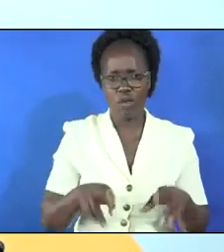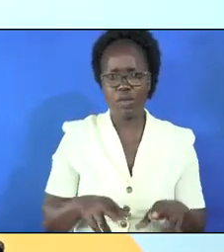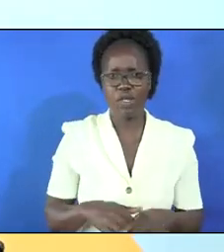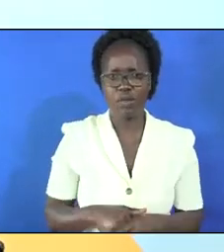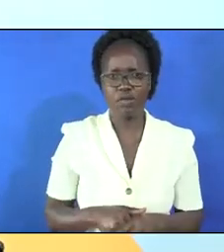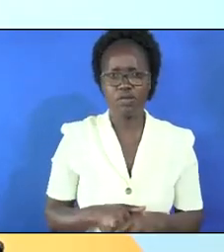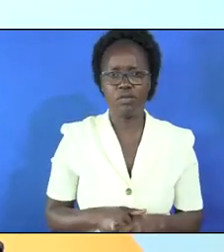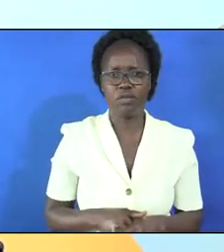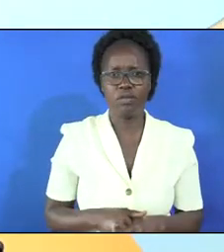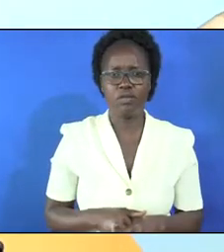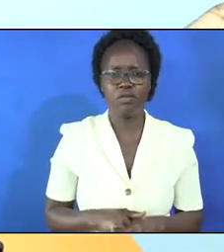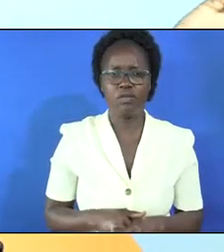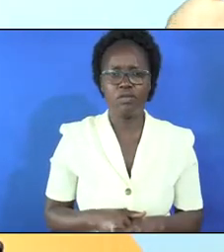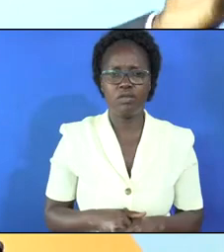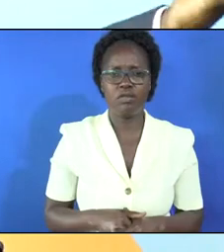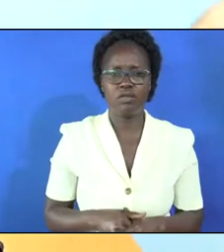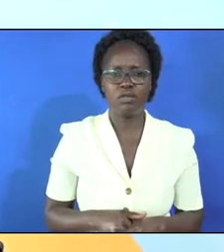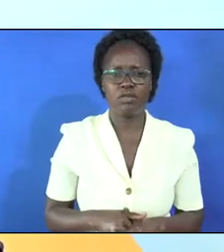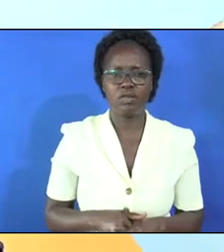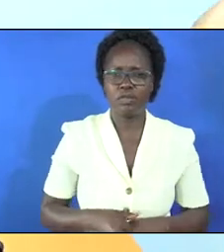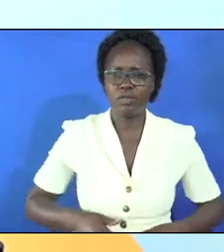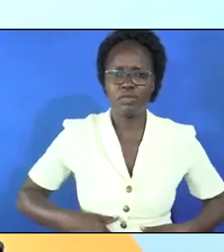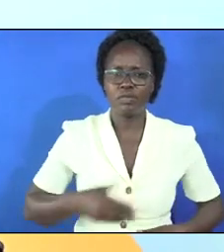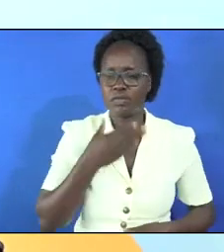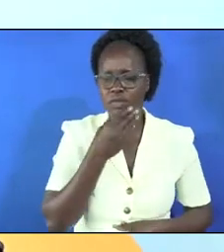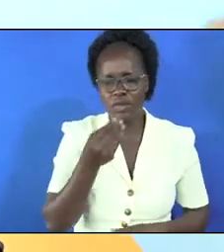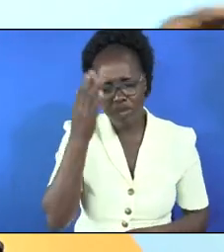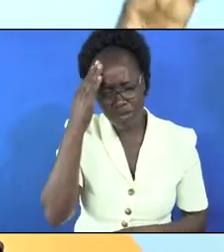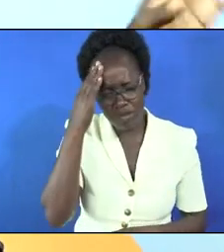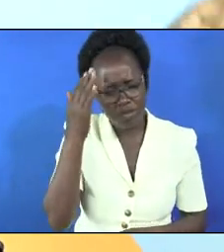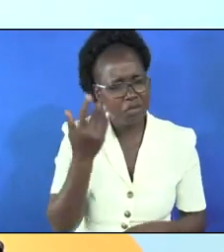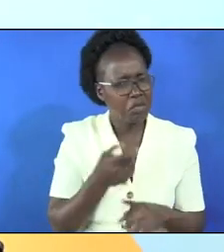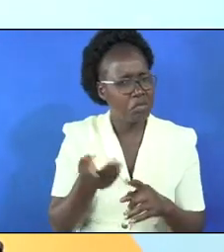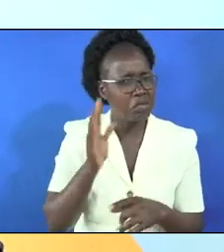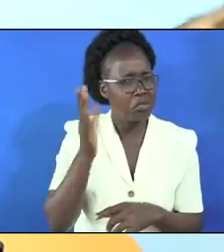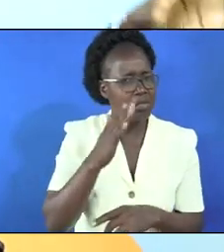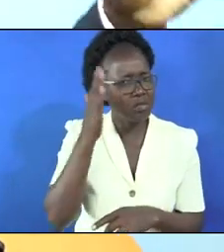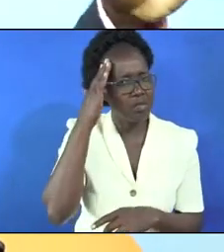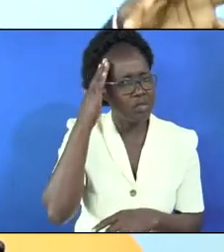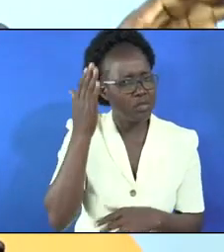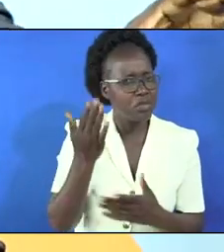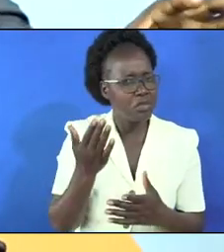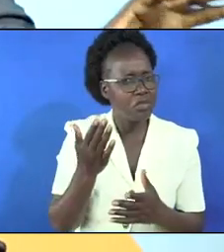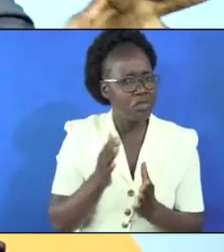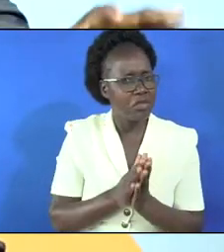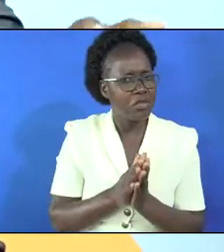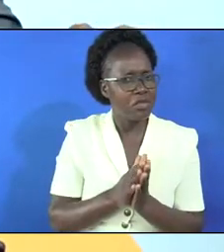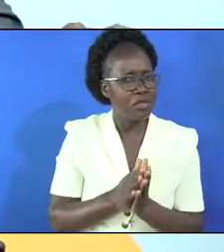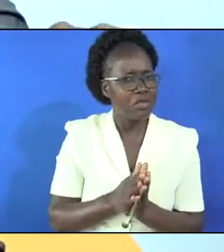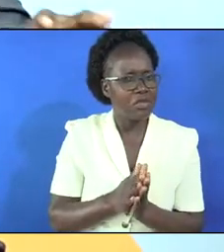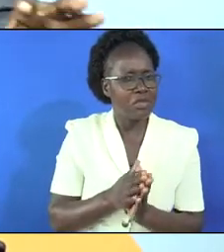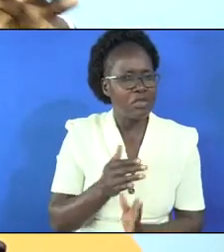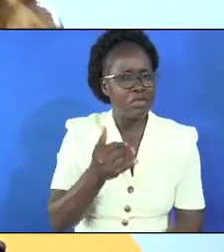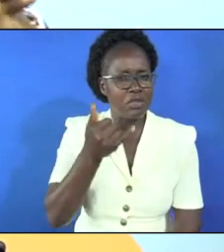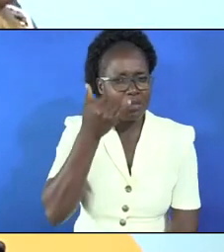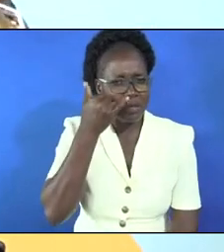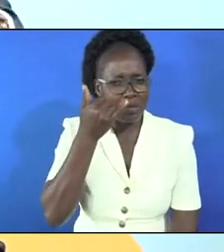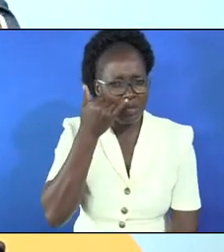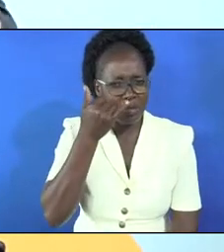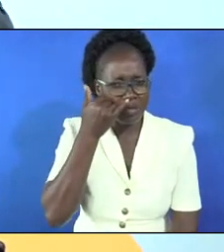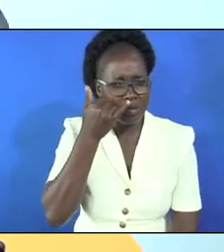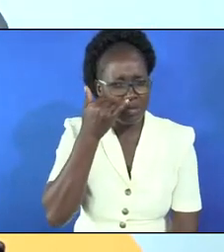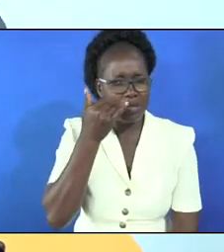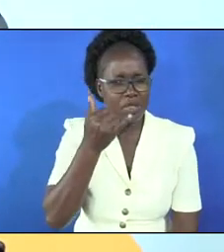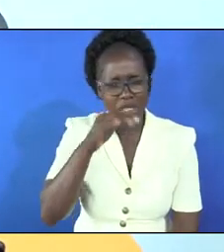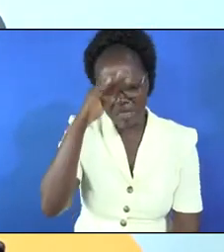happened and he's a he's a young man i knew but i did not know that he was so much into drugs that he was so